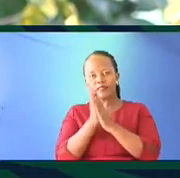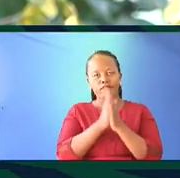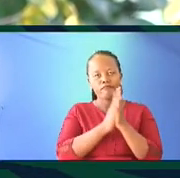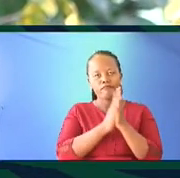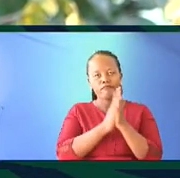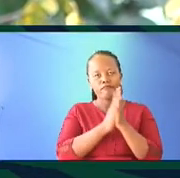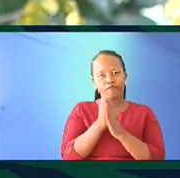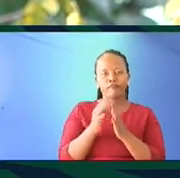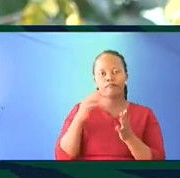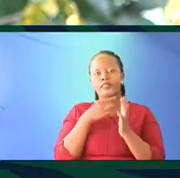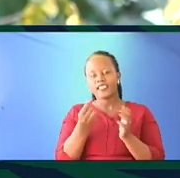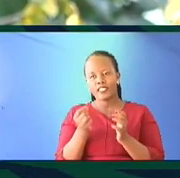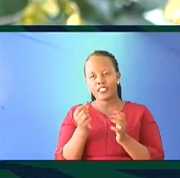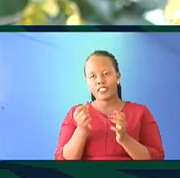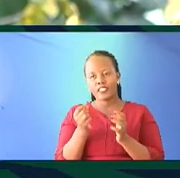languages,